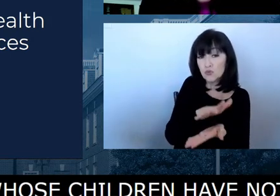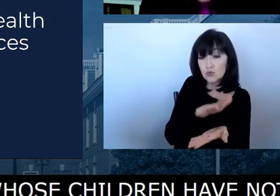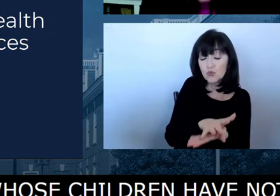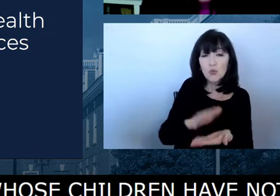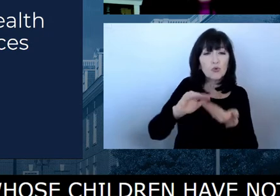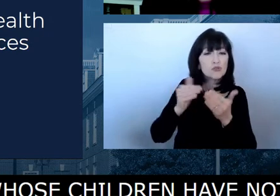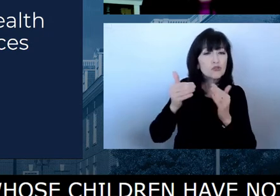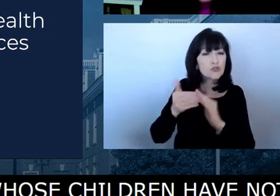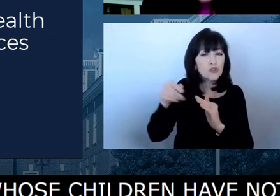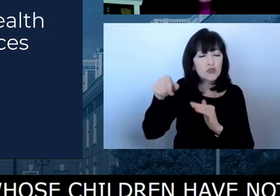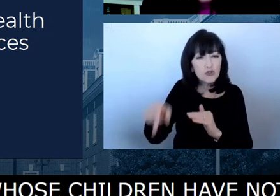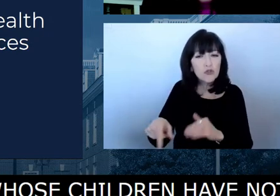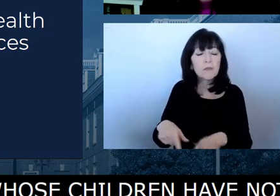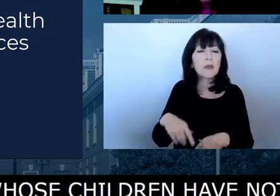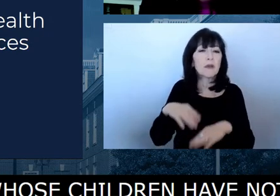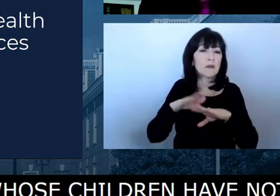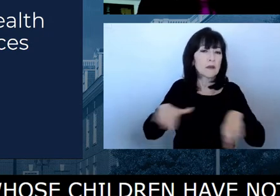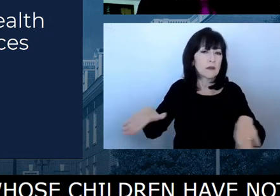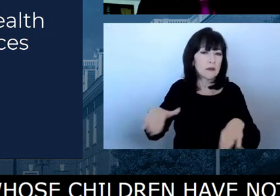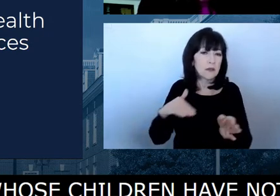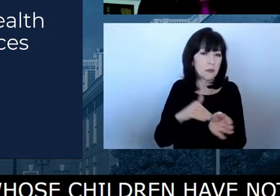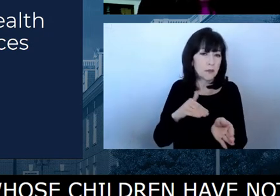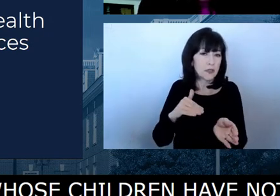pediatricians' offices across the state.